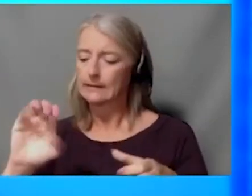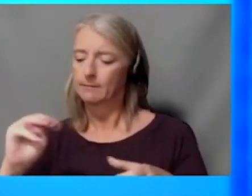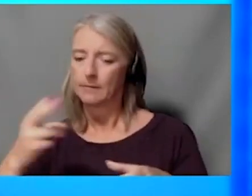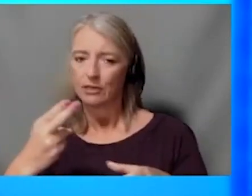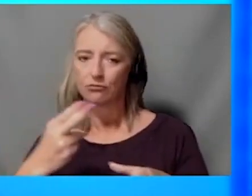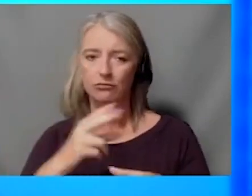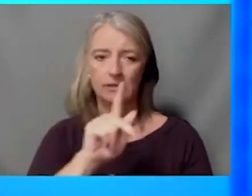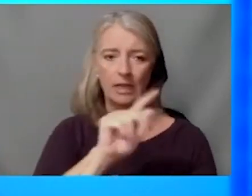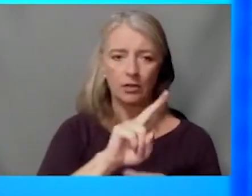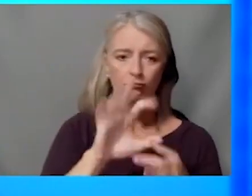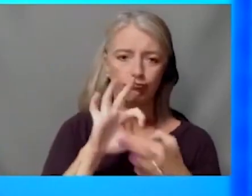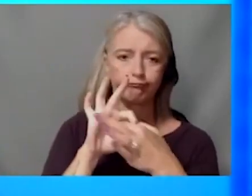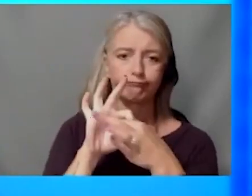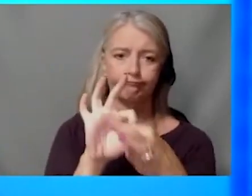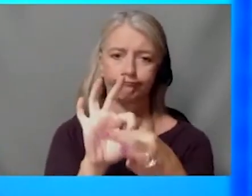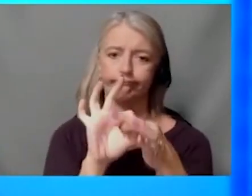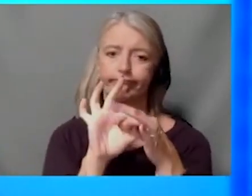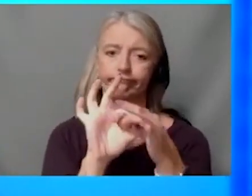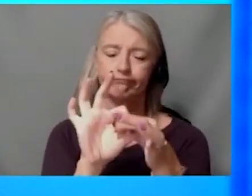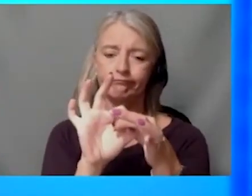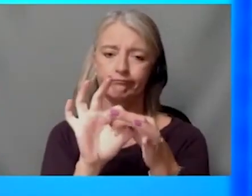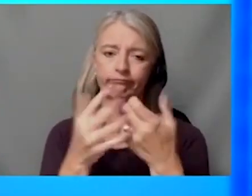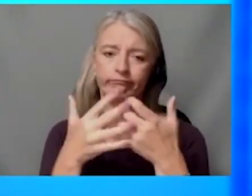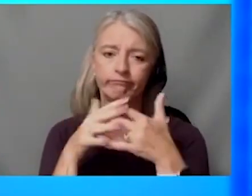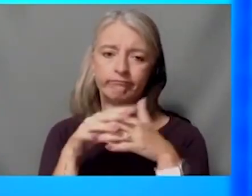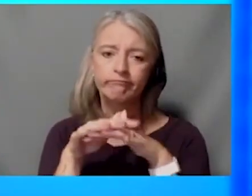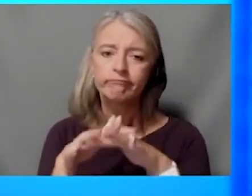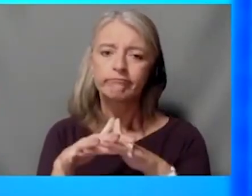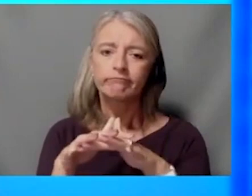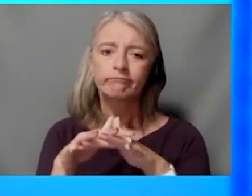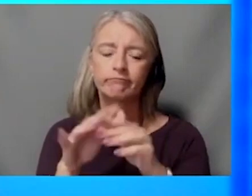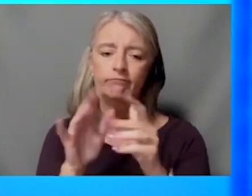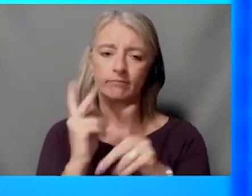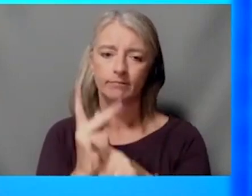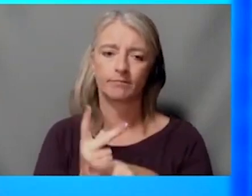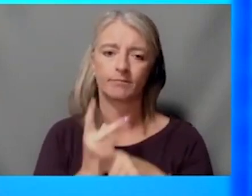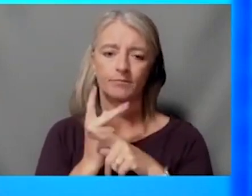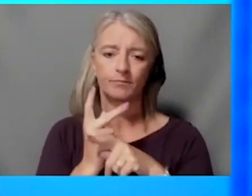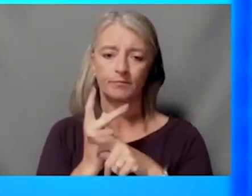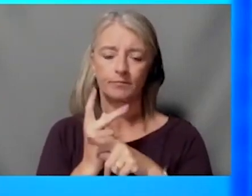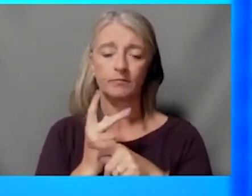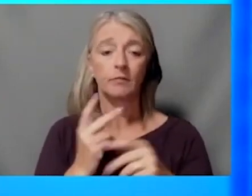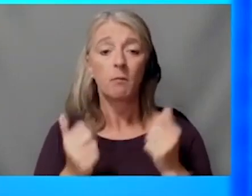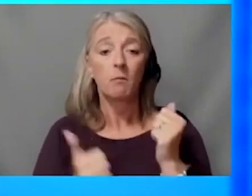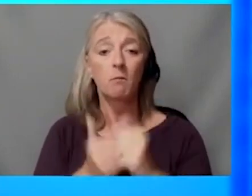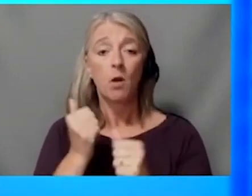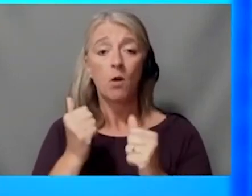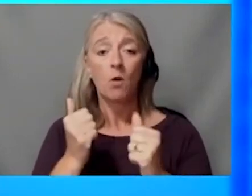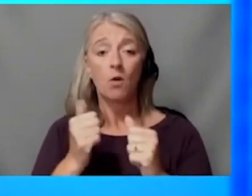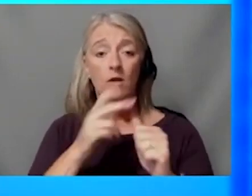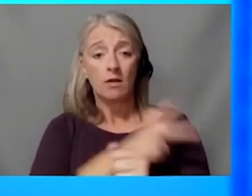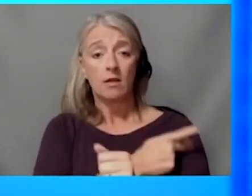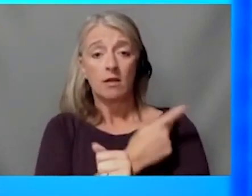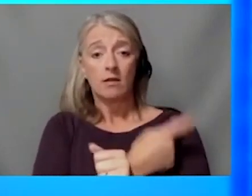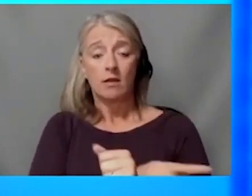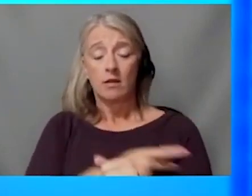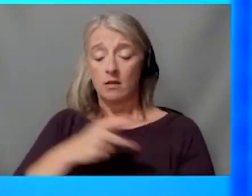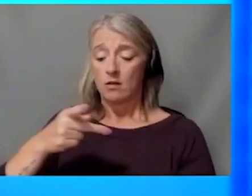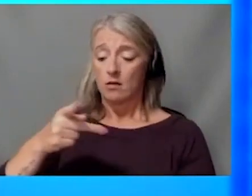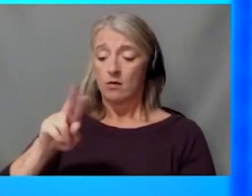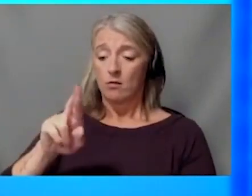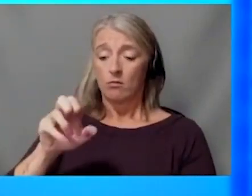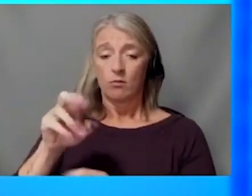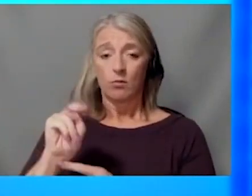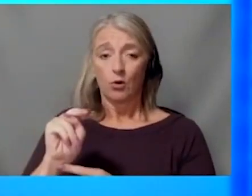is really well, very well integrated. So, in fact, many of the patients we're treating right now with Proton therapy are, uh, pediatric patients